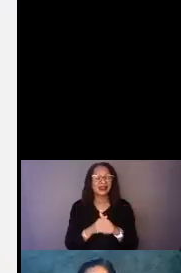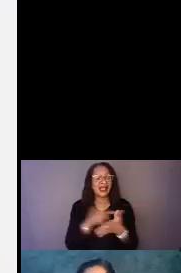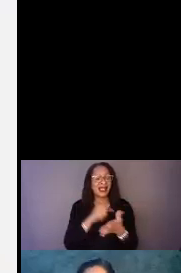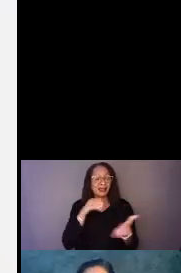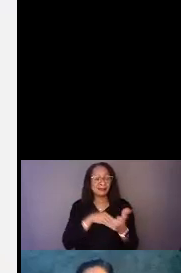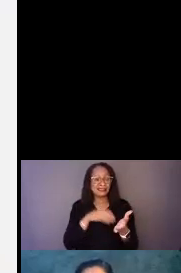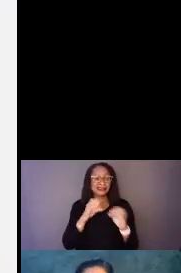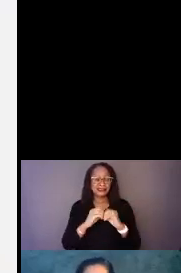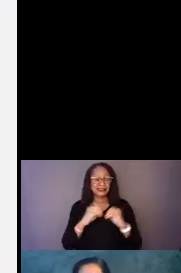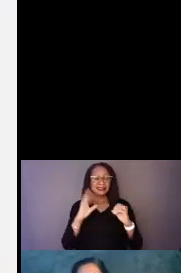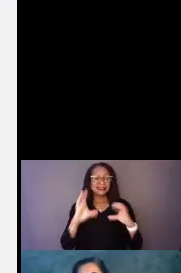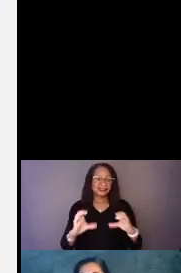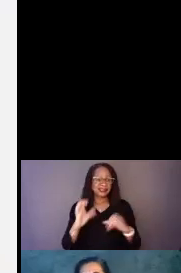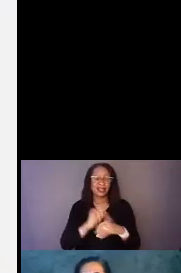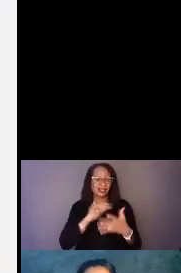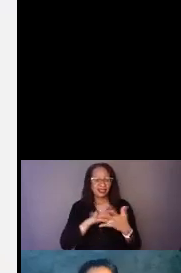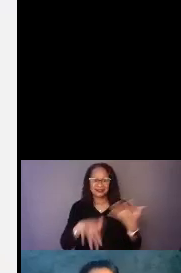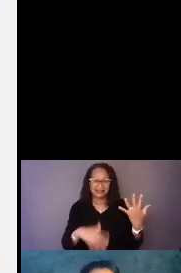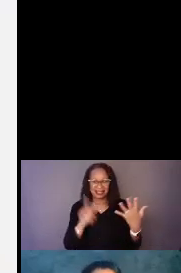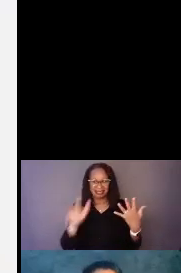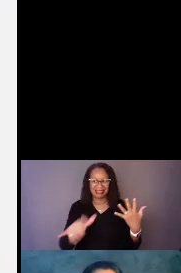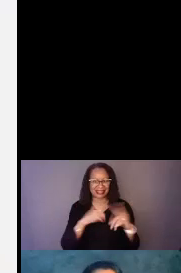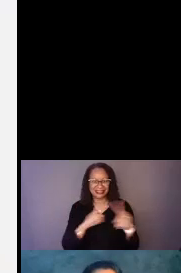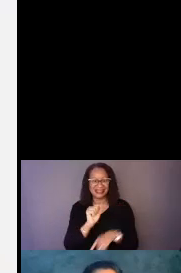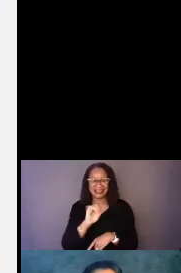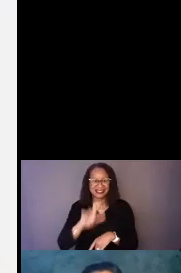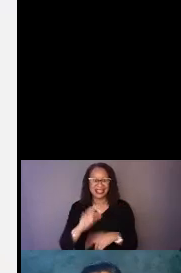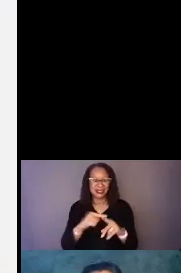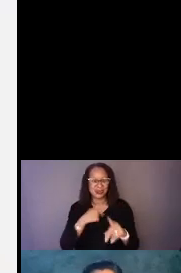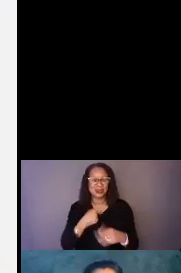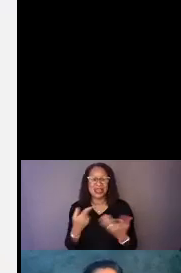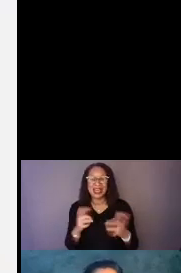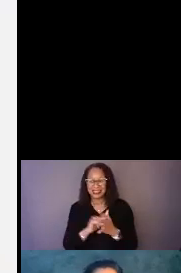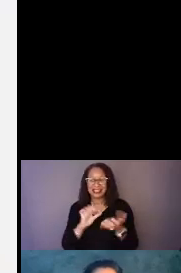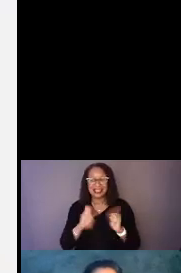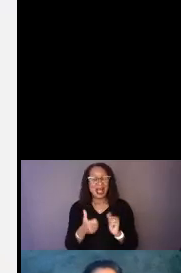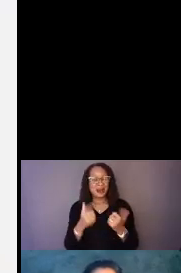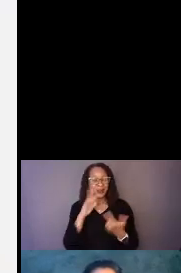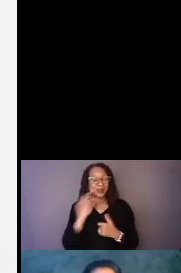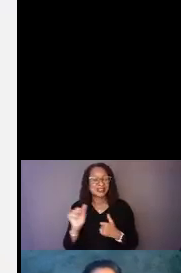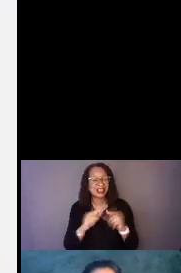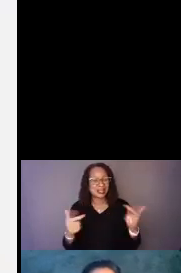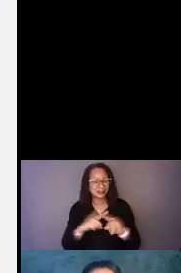that's, that's ASL to me, but just gives us an idea of how the language can be so different.